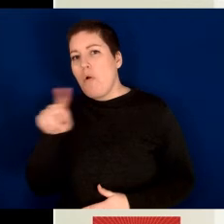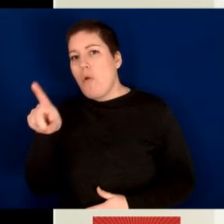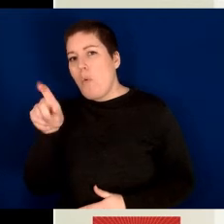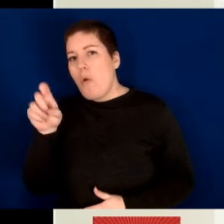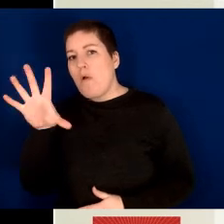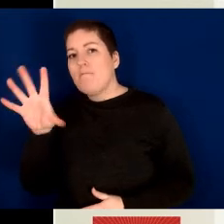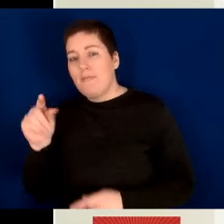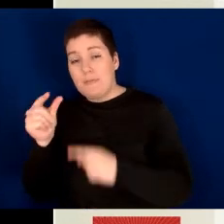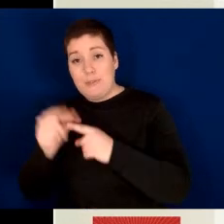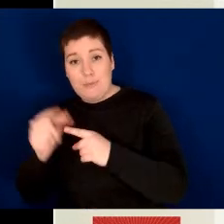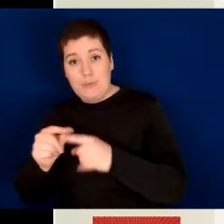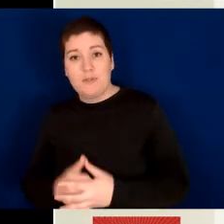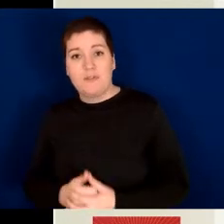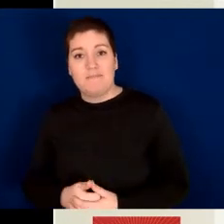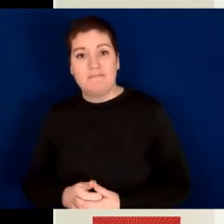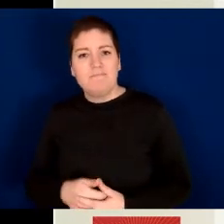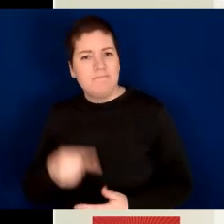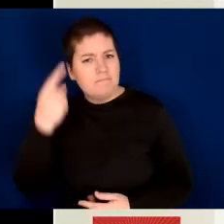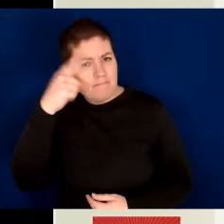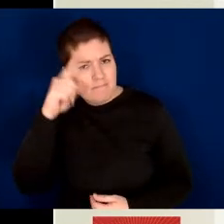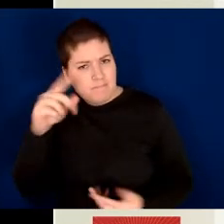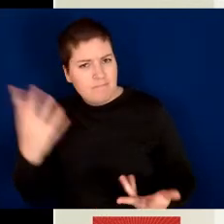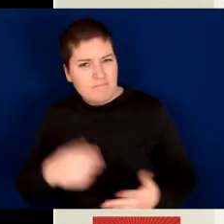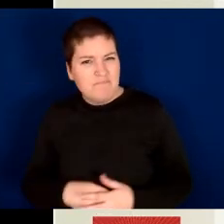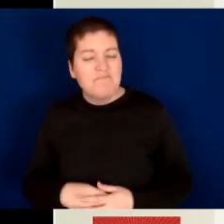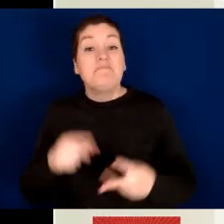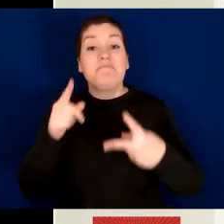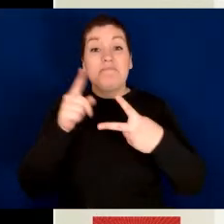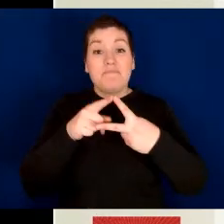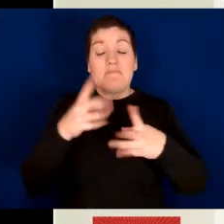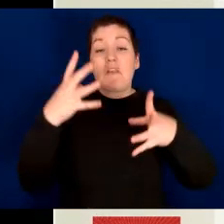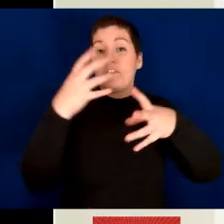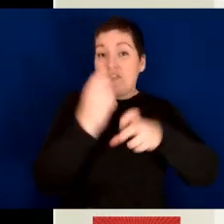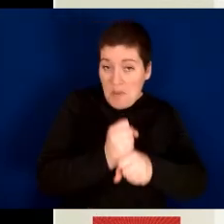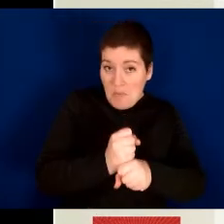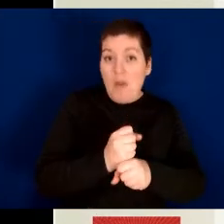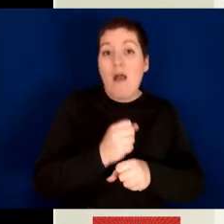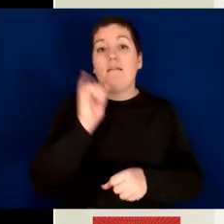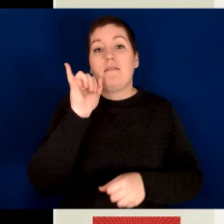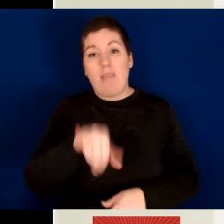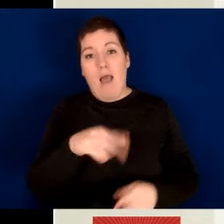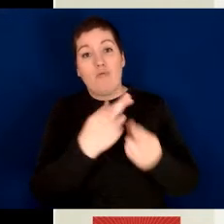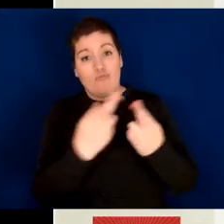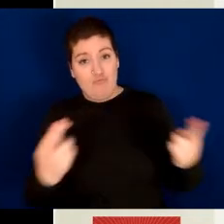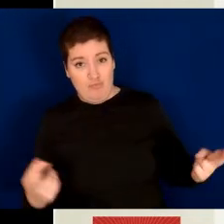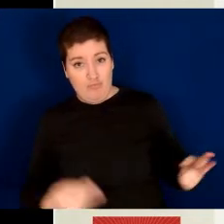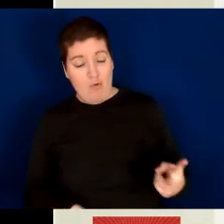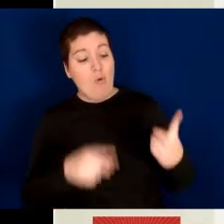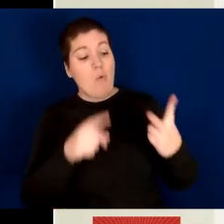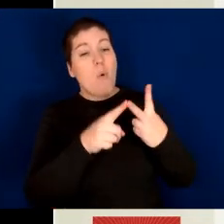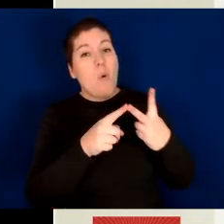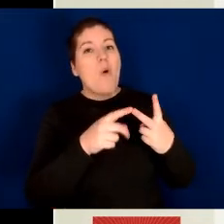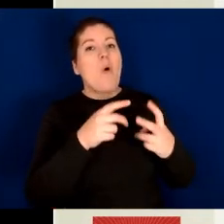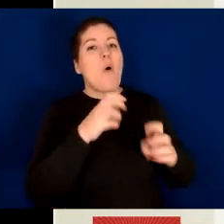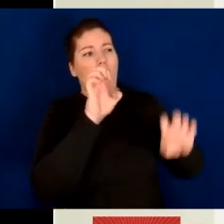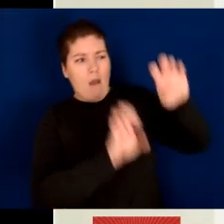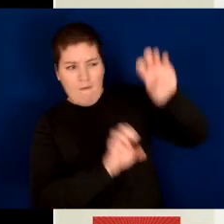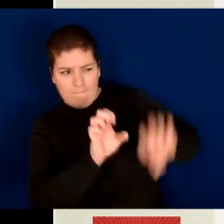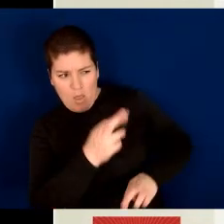about 100 to 150 words, that can summarize the material or